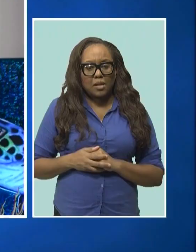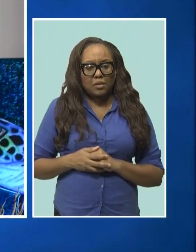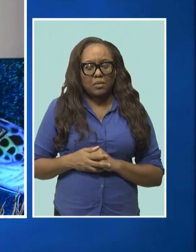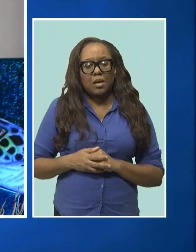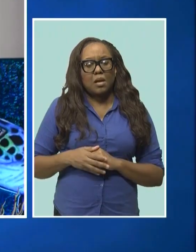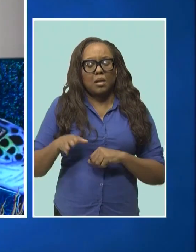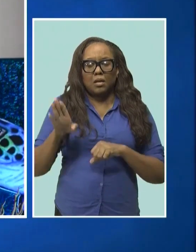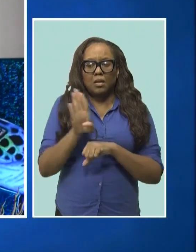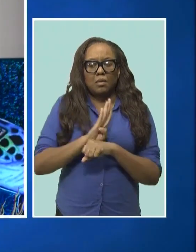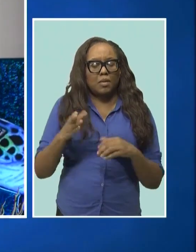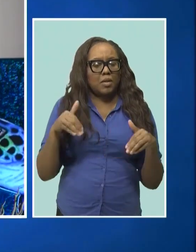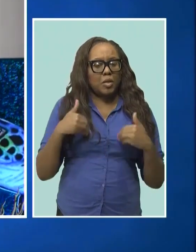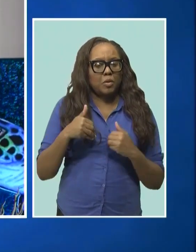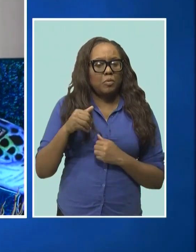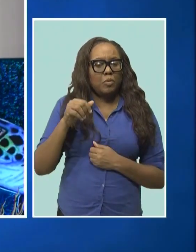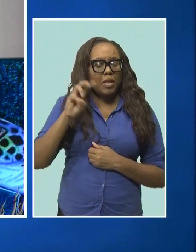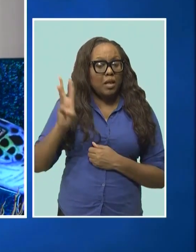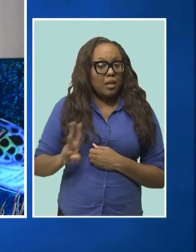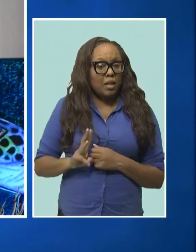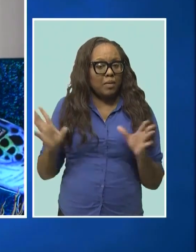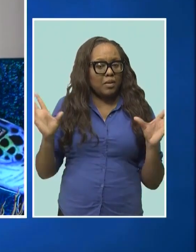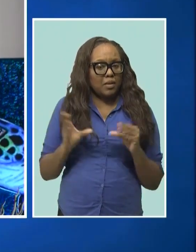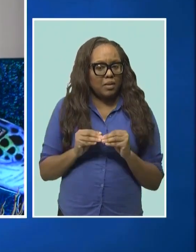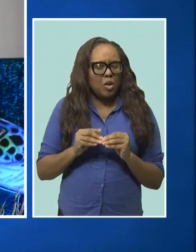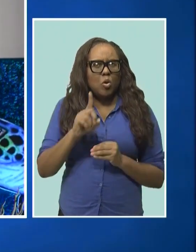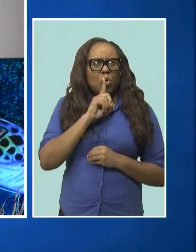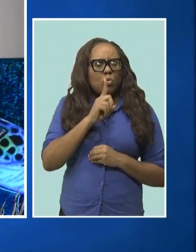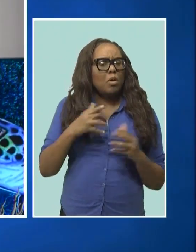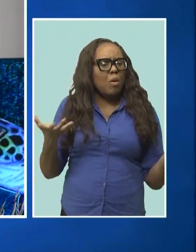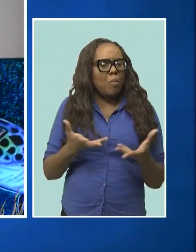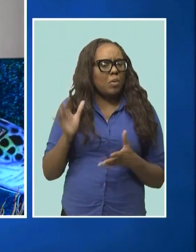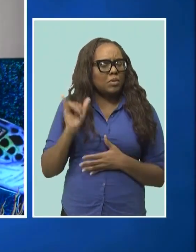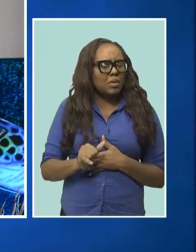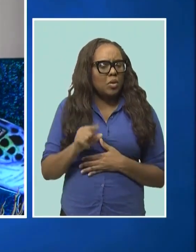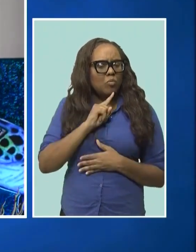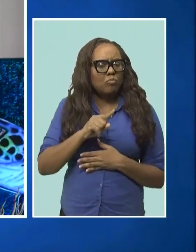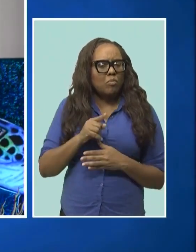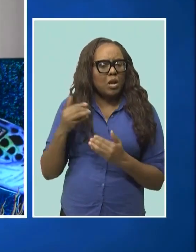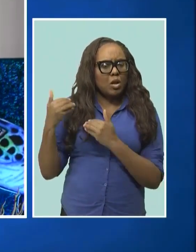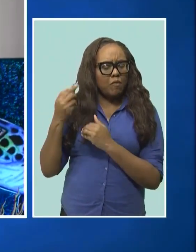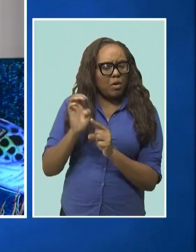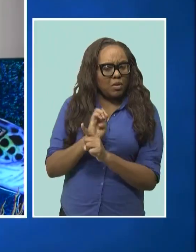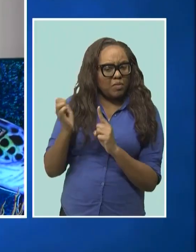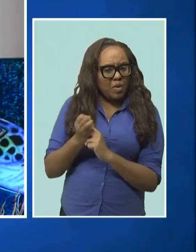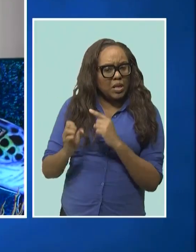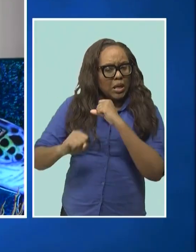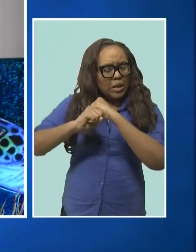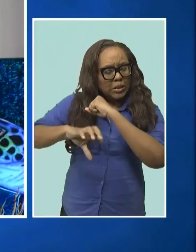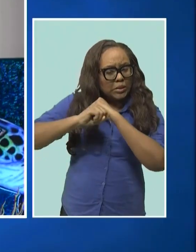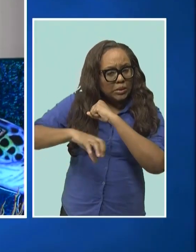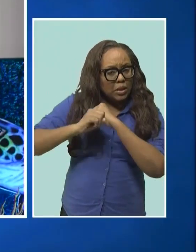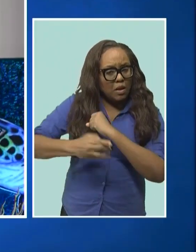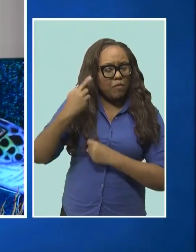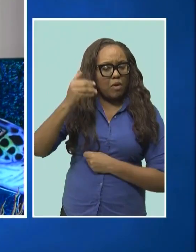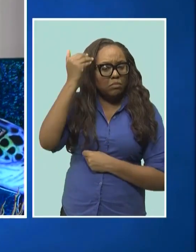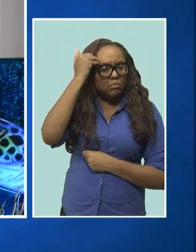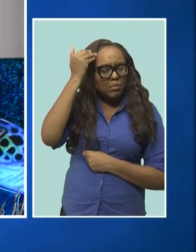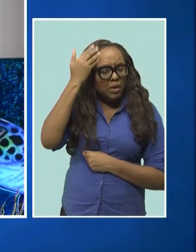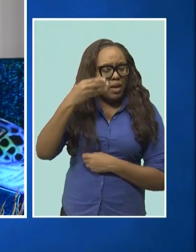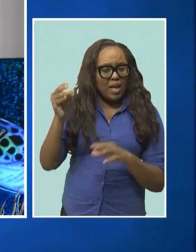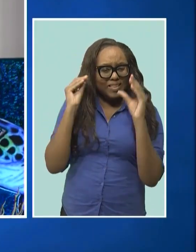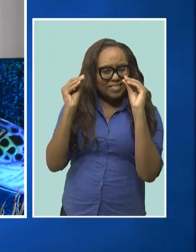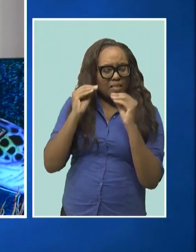The Barbados Youth Climate Action Summit is really an environmental campaign which aims to raise awareness and educate